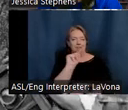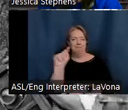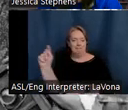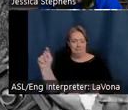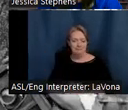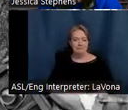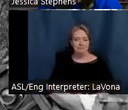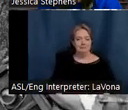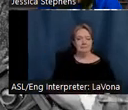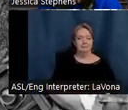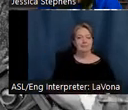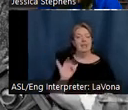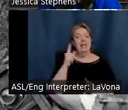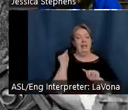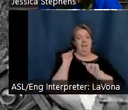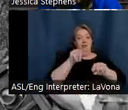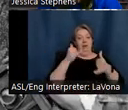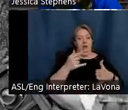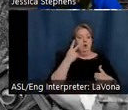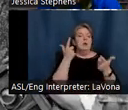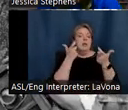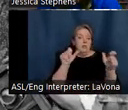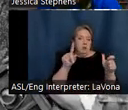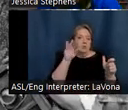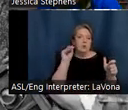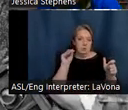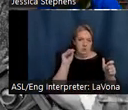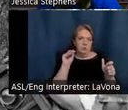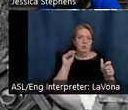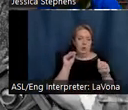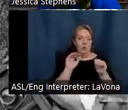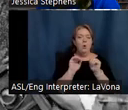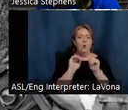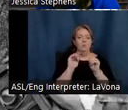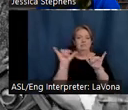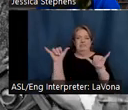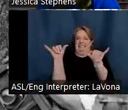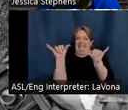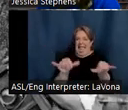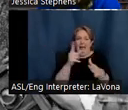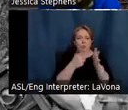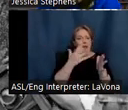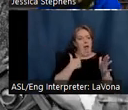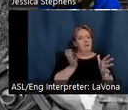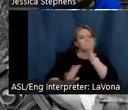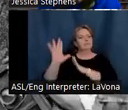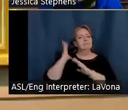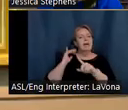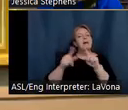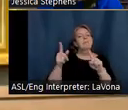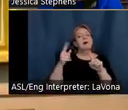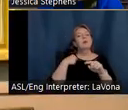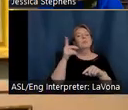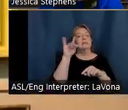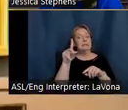the way Steele had it, although we have organized the paintings on the walls to tell the story of his art career.